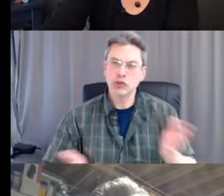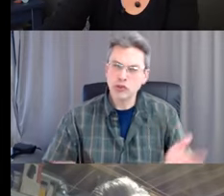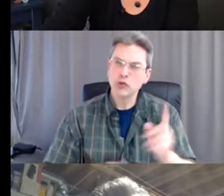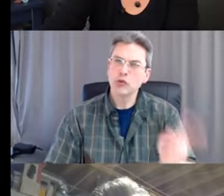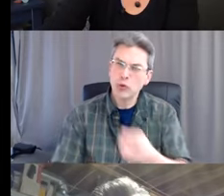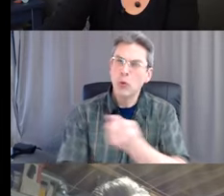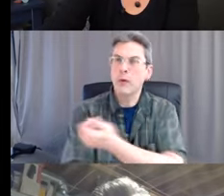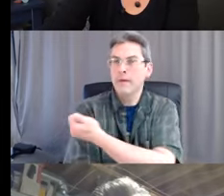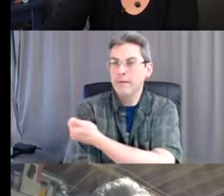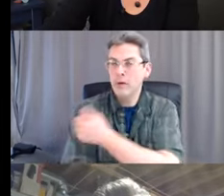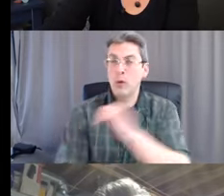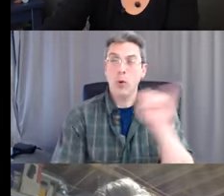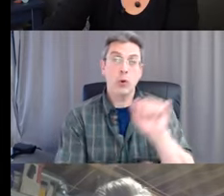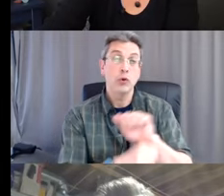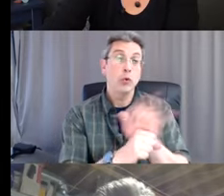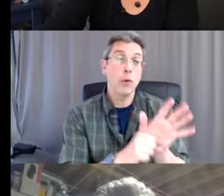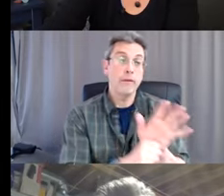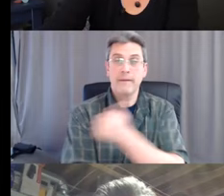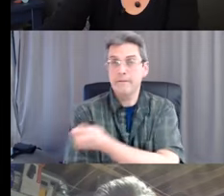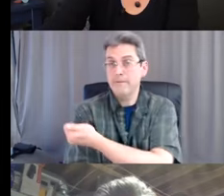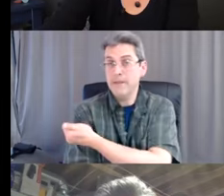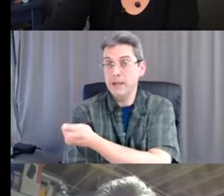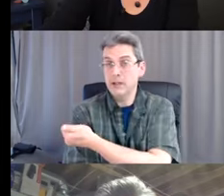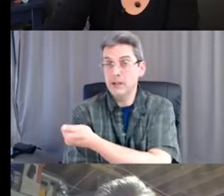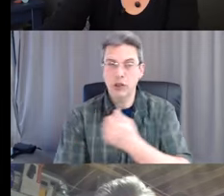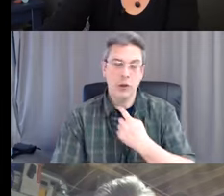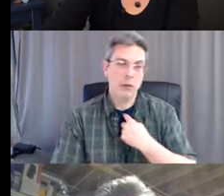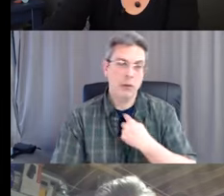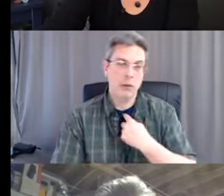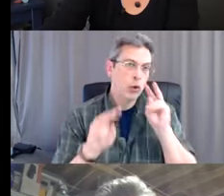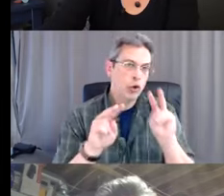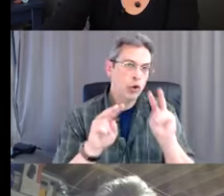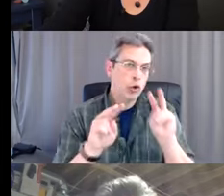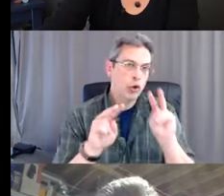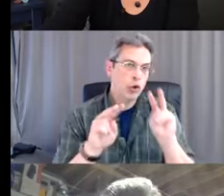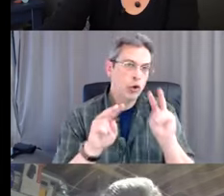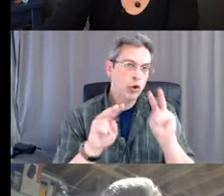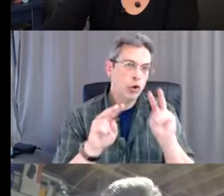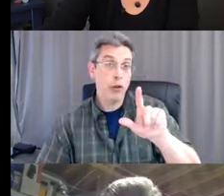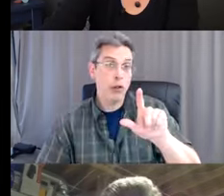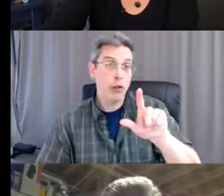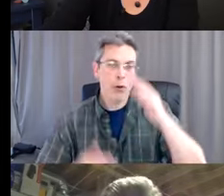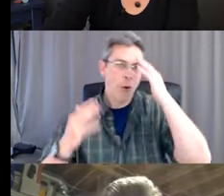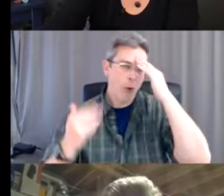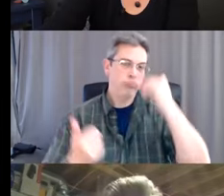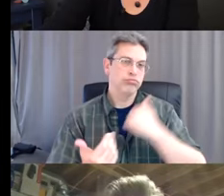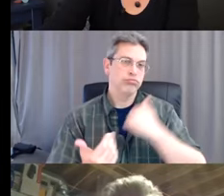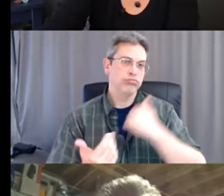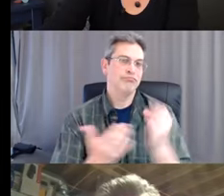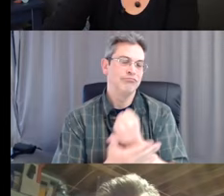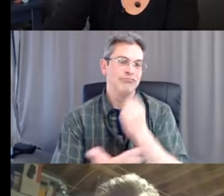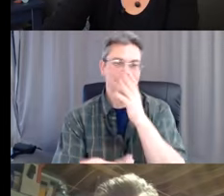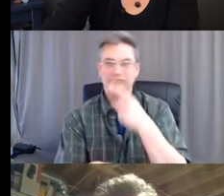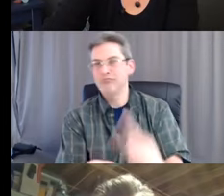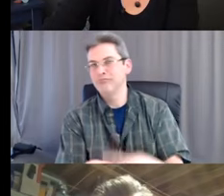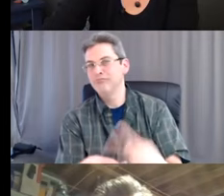COVID-19 vaccine. So I'm looking forward to our session in April. And hopefully I can answer most, if